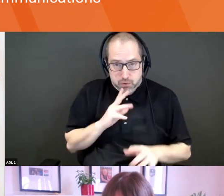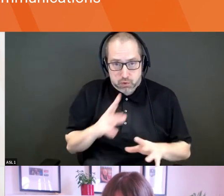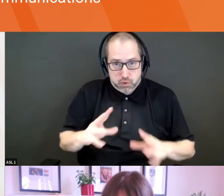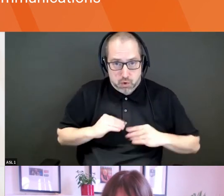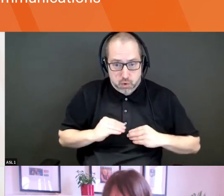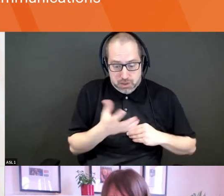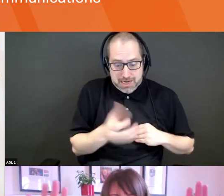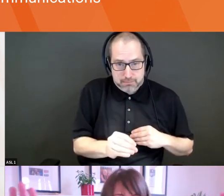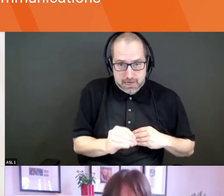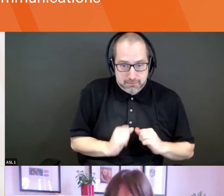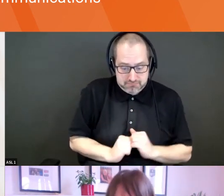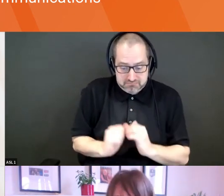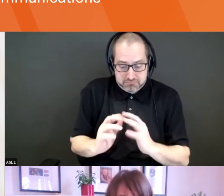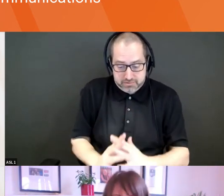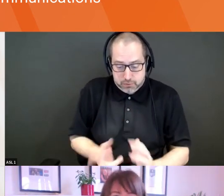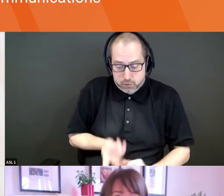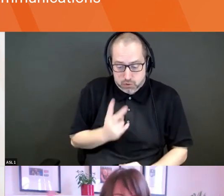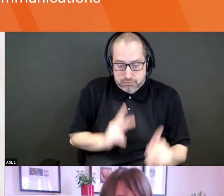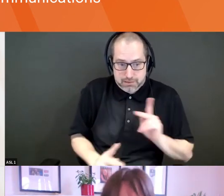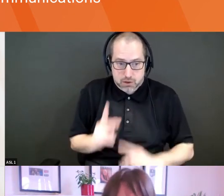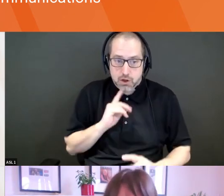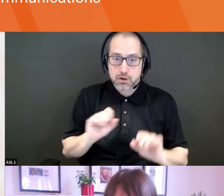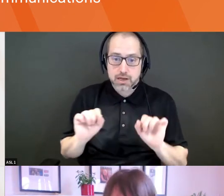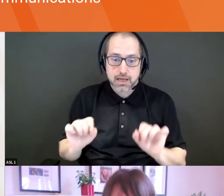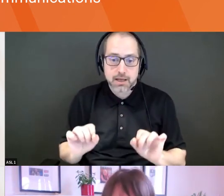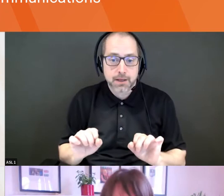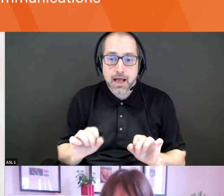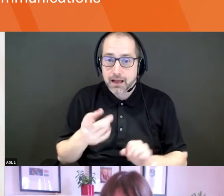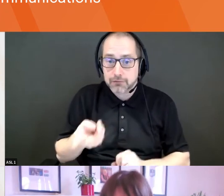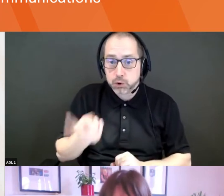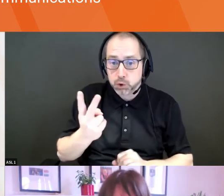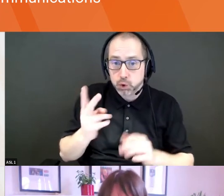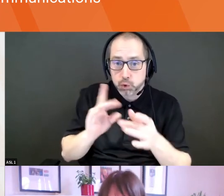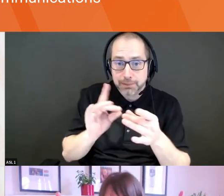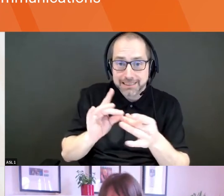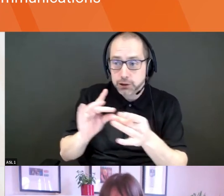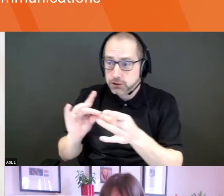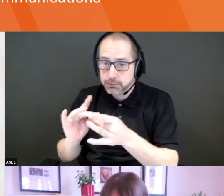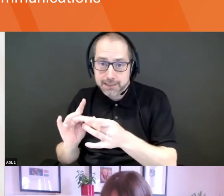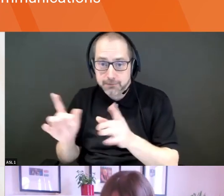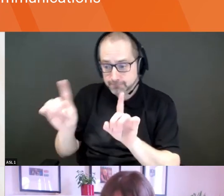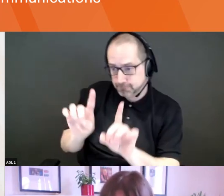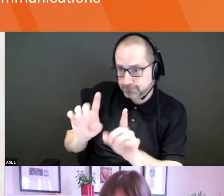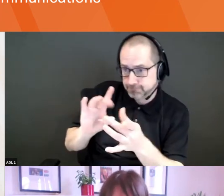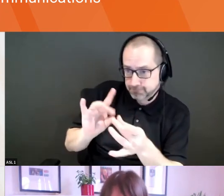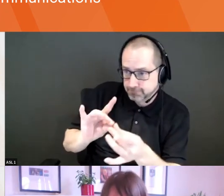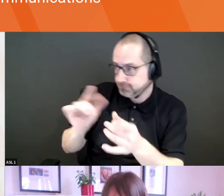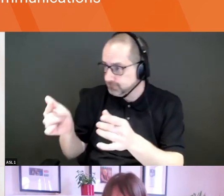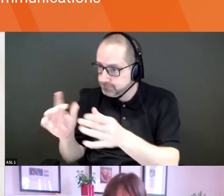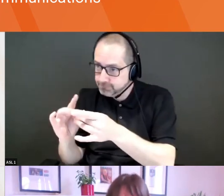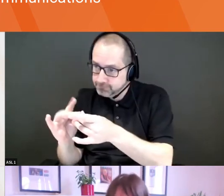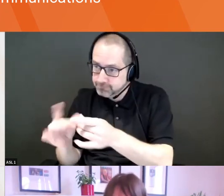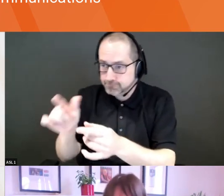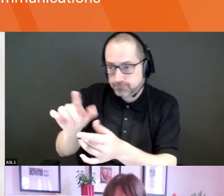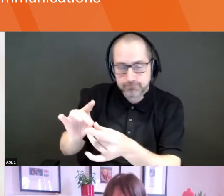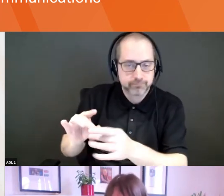five minute pitch or both? You don't even have to stop. You stop talking one person pitch always. I don't know where this came from where people thought it was a good idea to